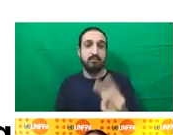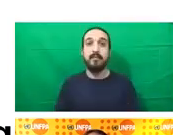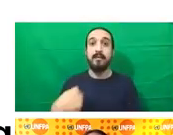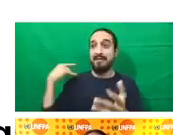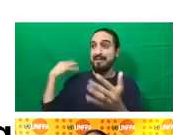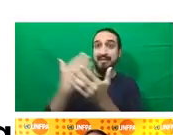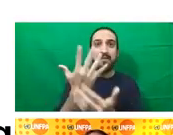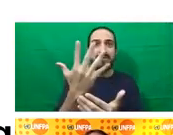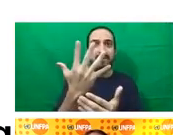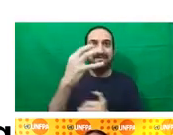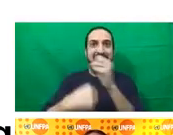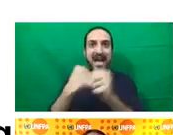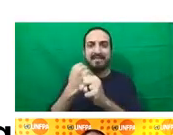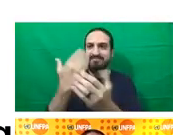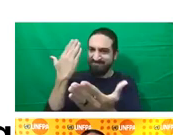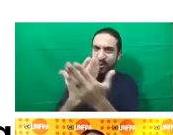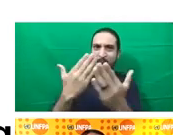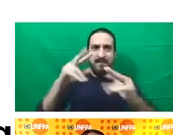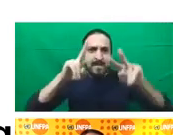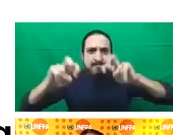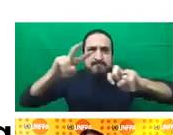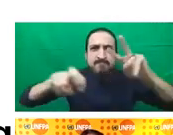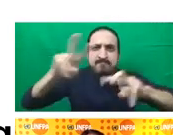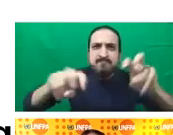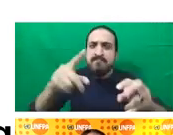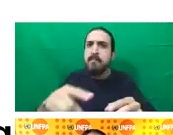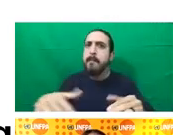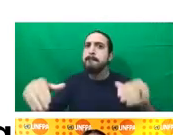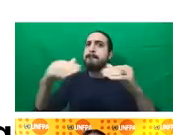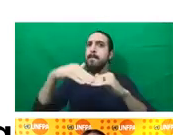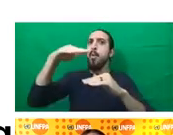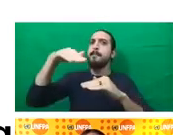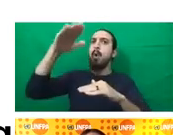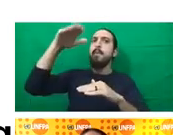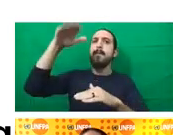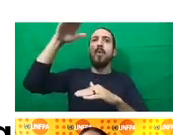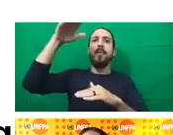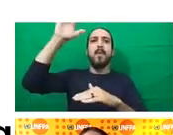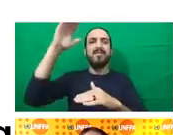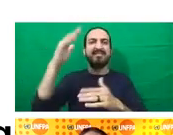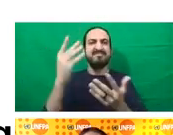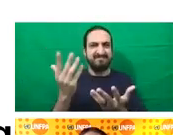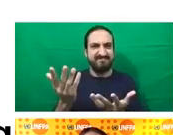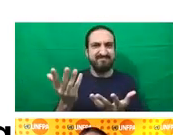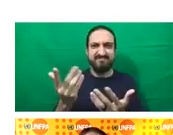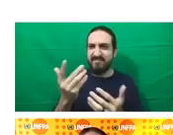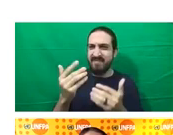evidence showing the direct and indirect impact of climate change on women and girls. Next slide, please.